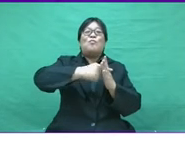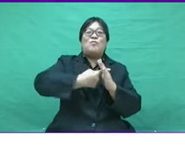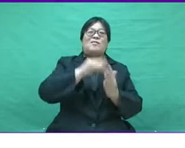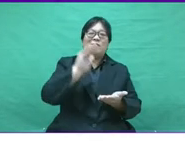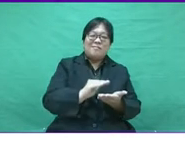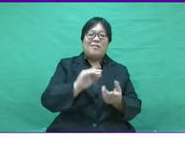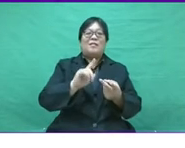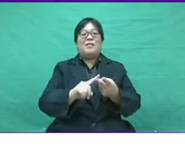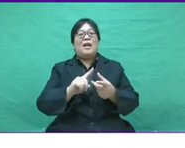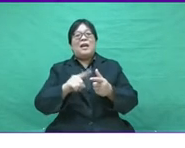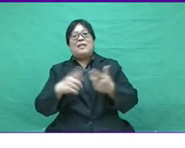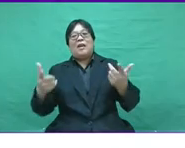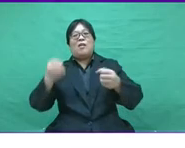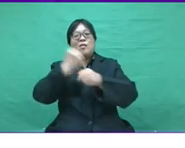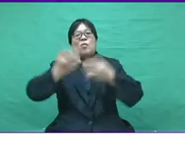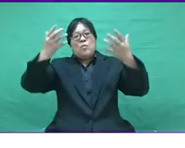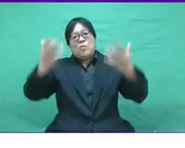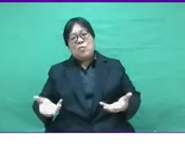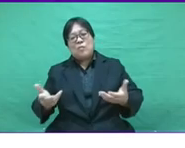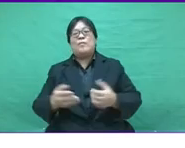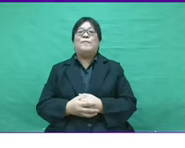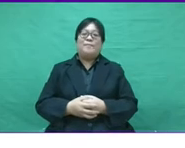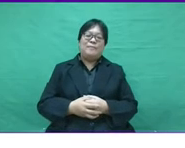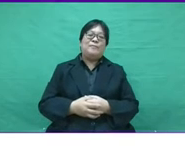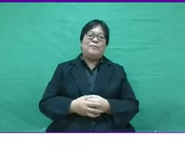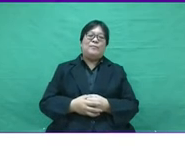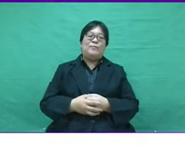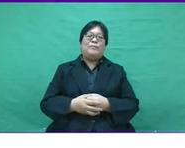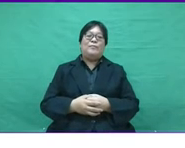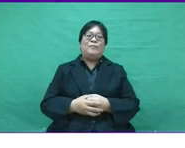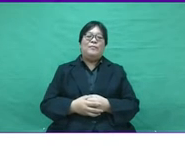image of low pay, heavy workforce.